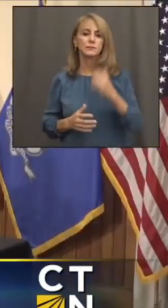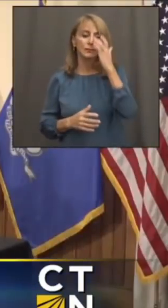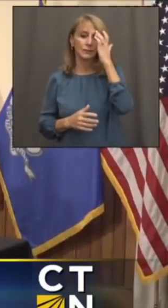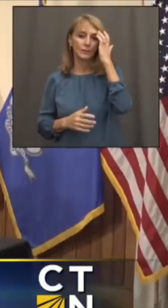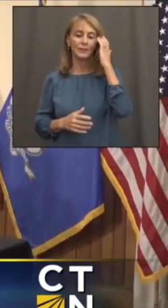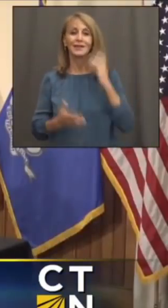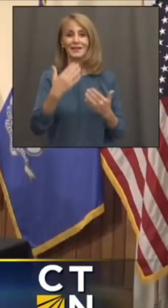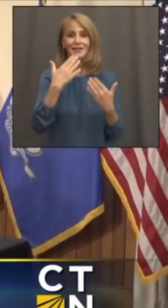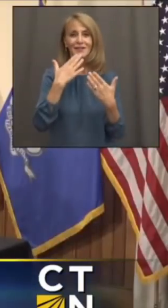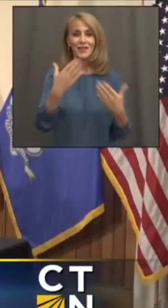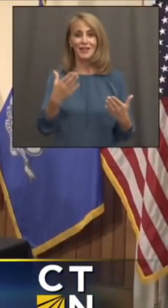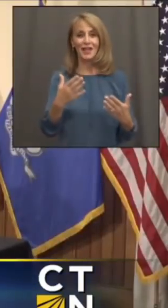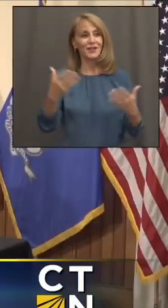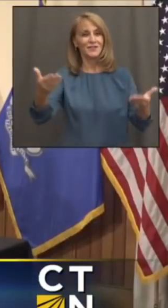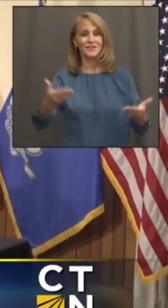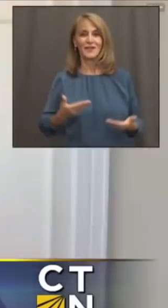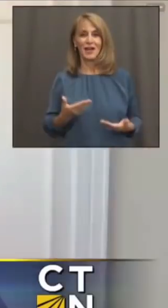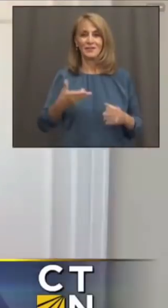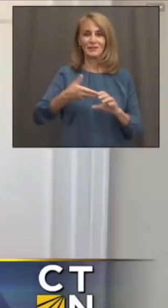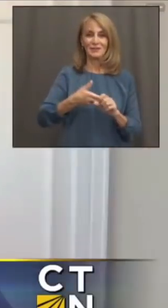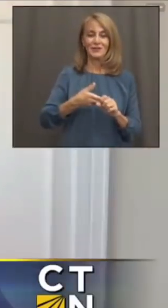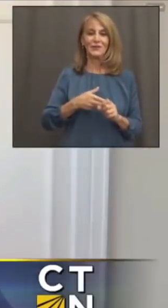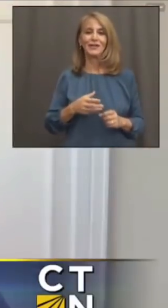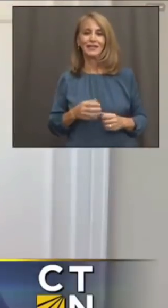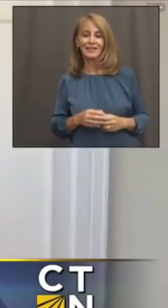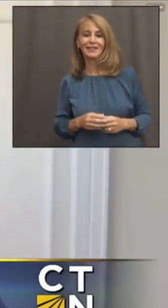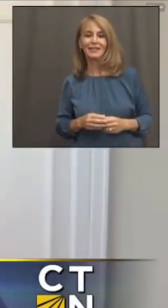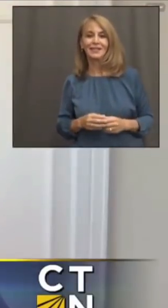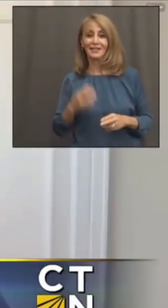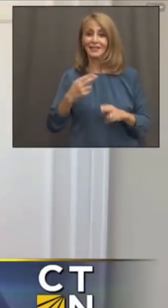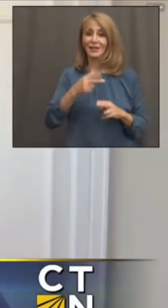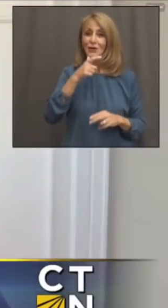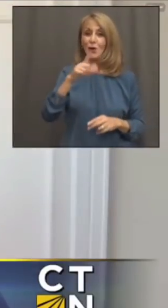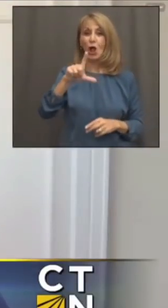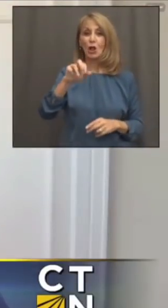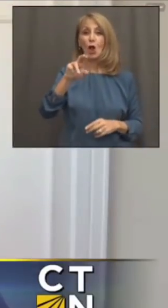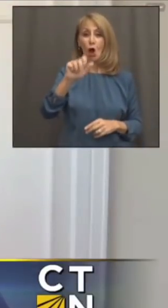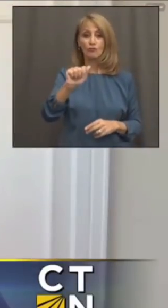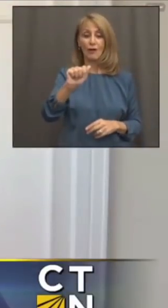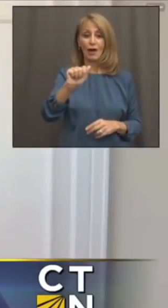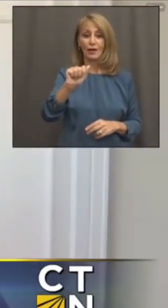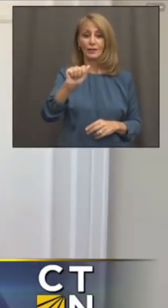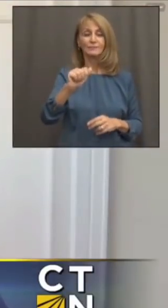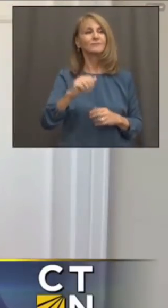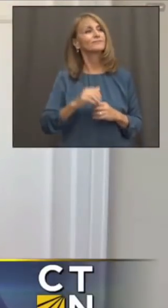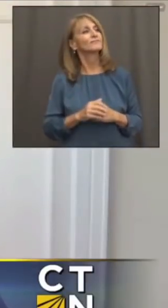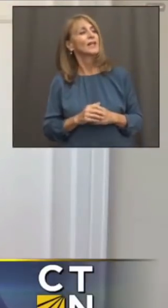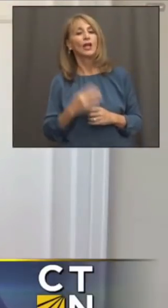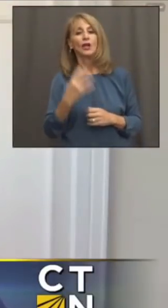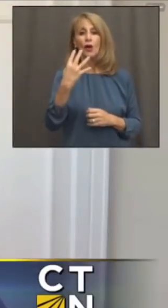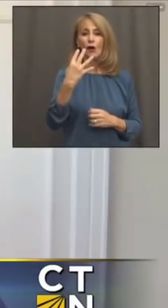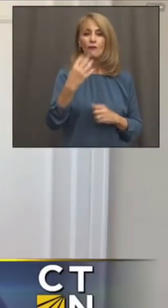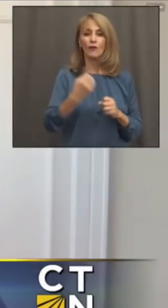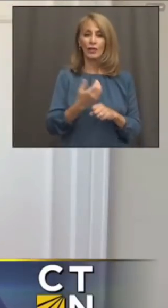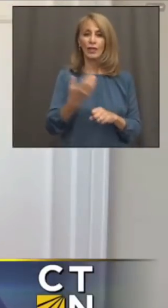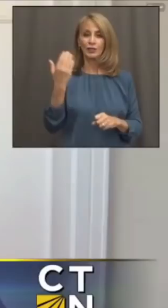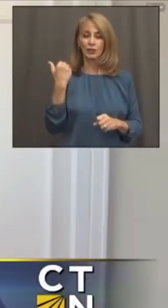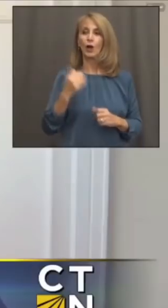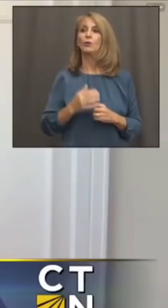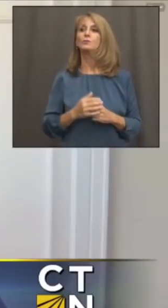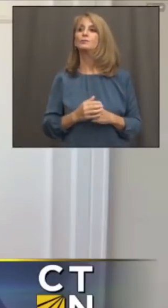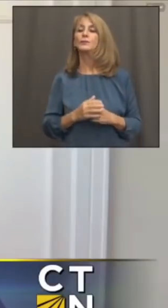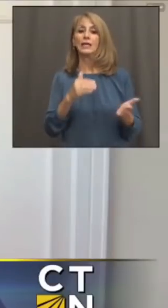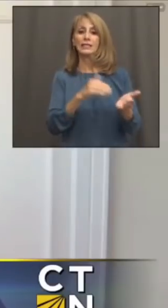Thank you for inviting me, Governor. My name is Laura. And about four years ago, I walked into a